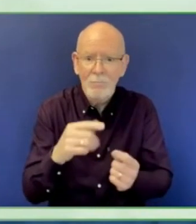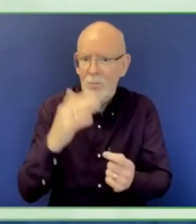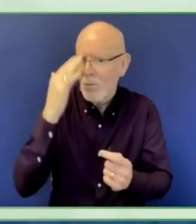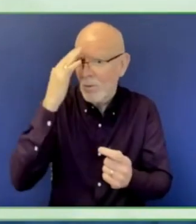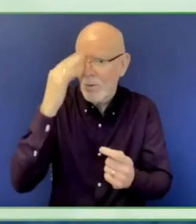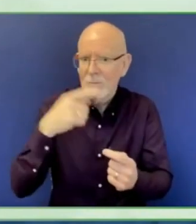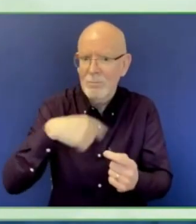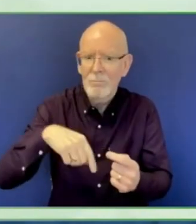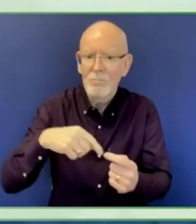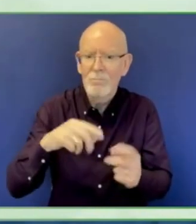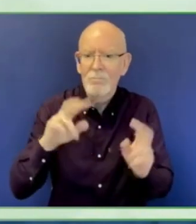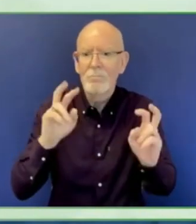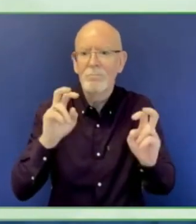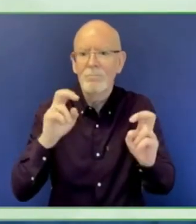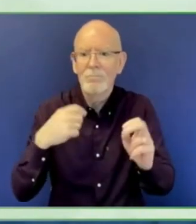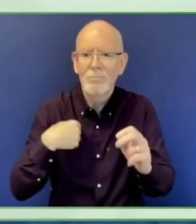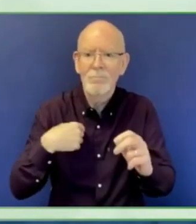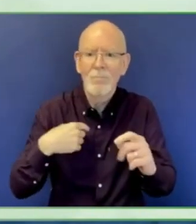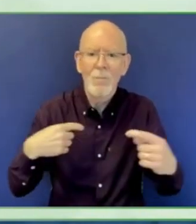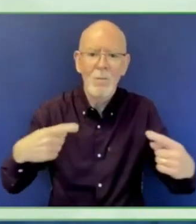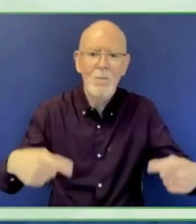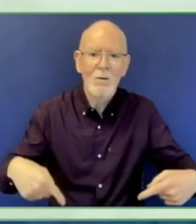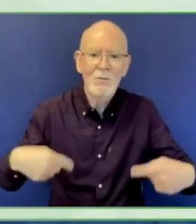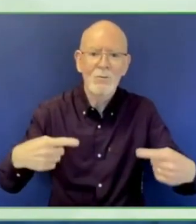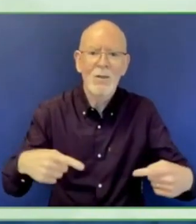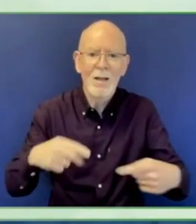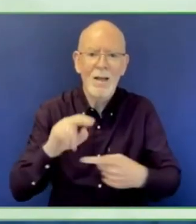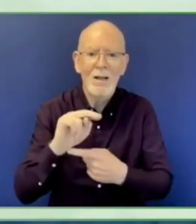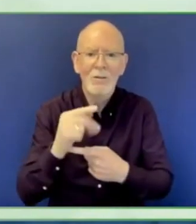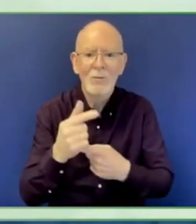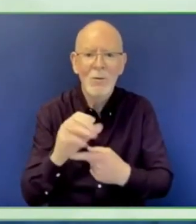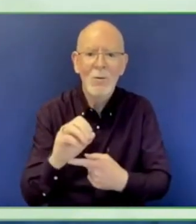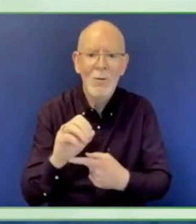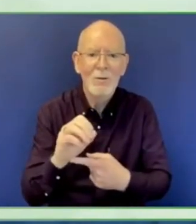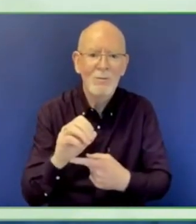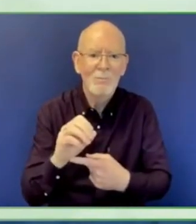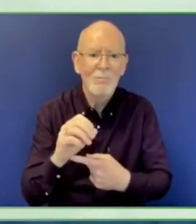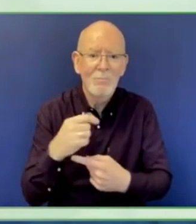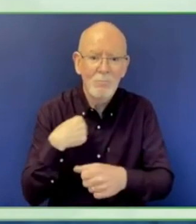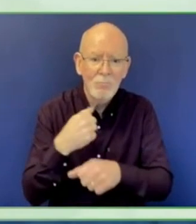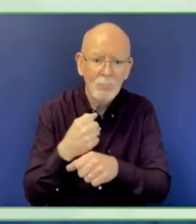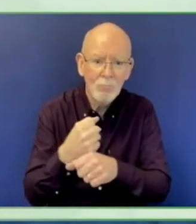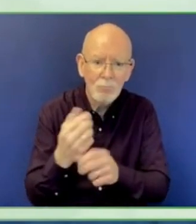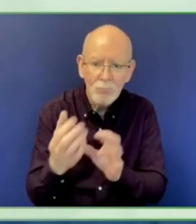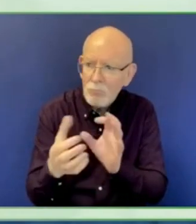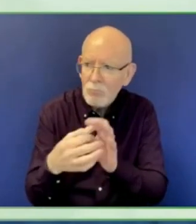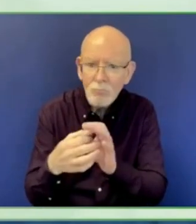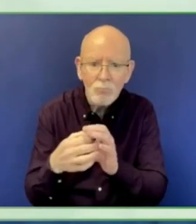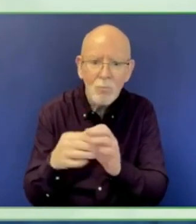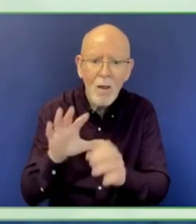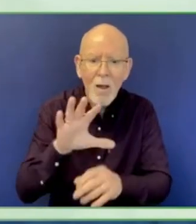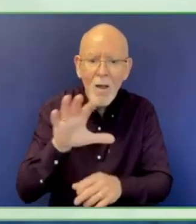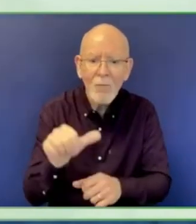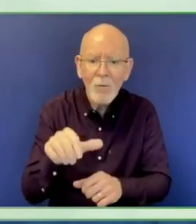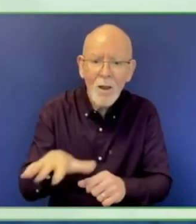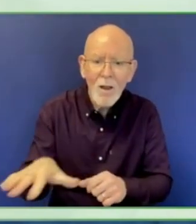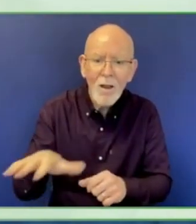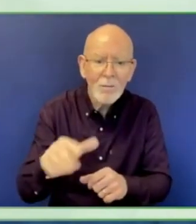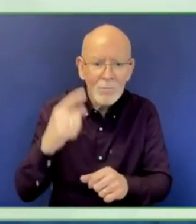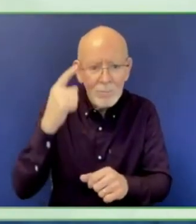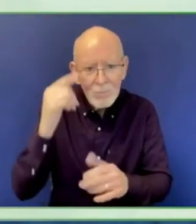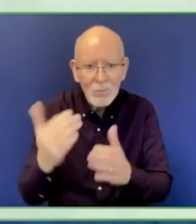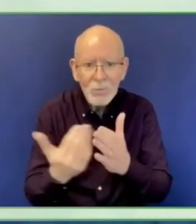Our Venture Studio, some of you will have heard Bernard, who was here today and yesterday, he was up here on the speech, opening this